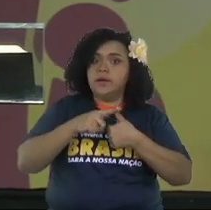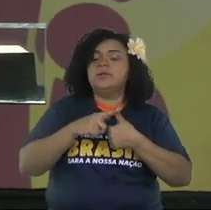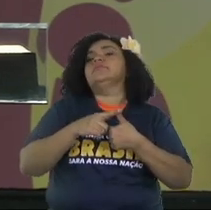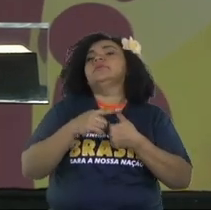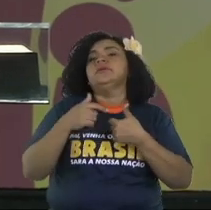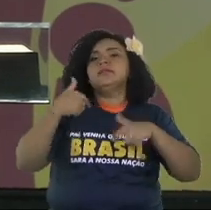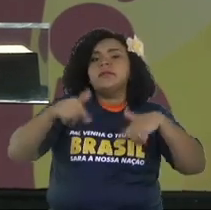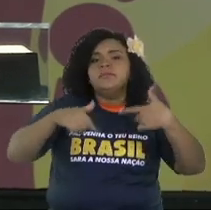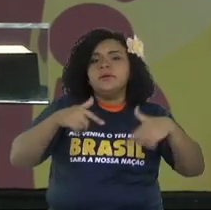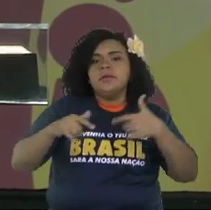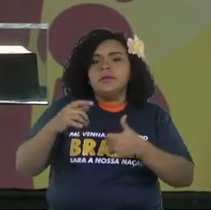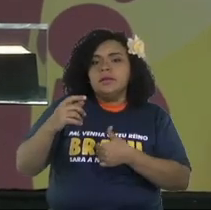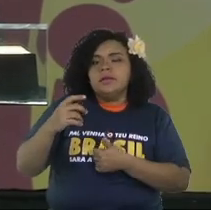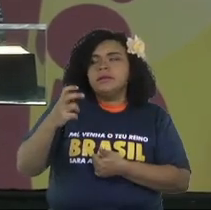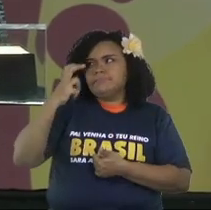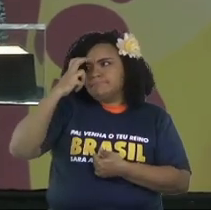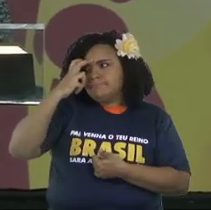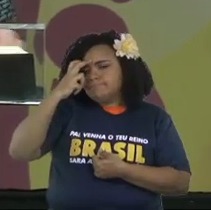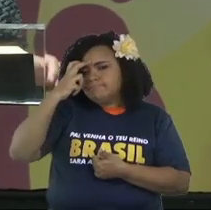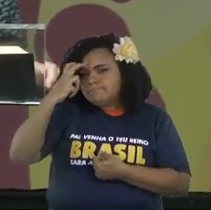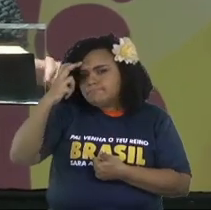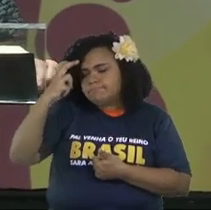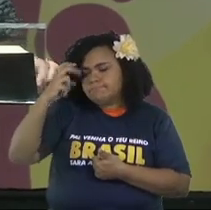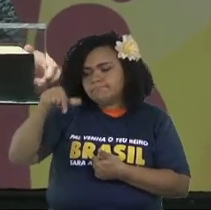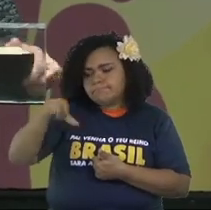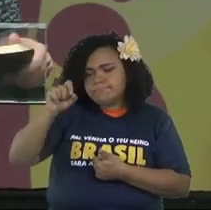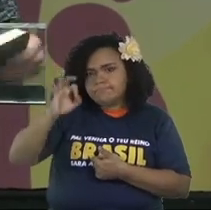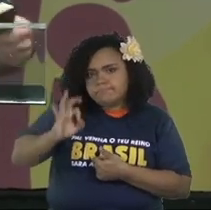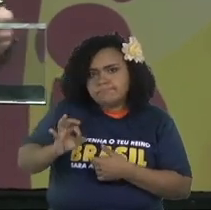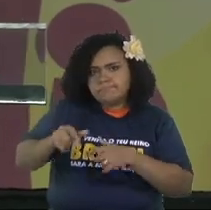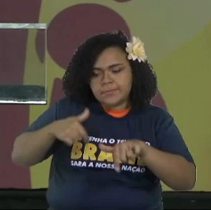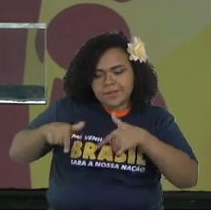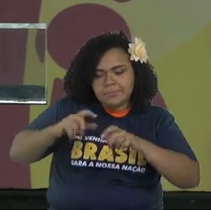diligently and work hard second